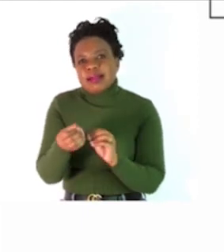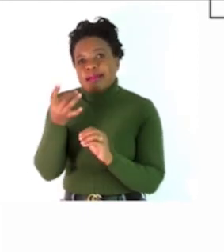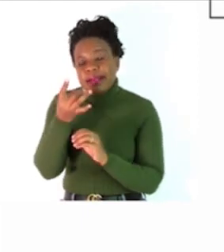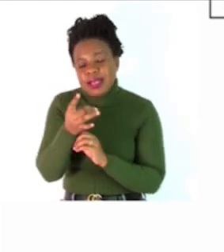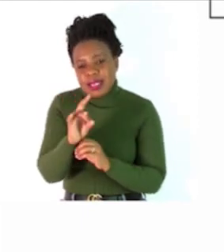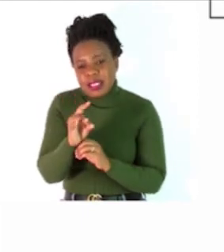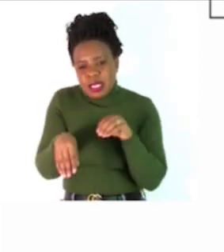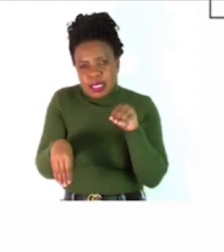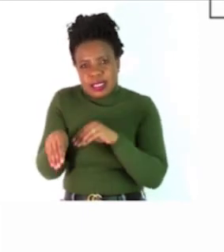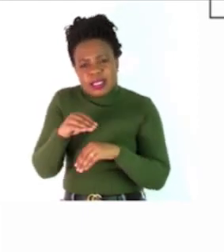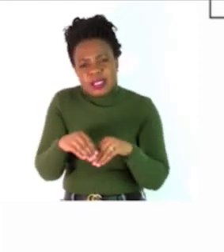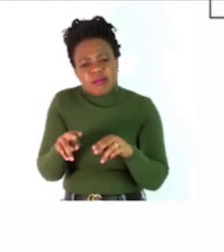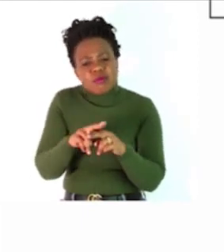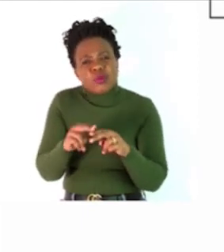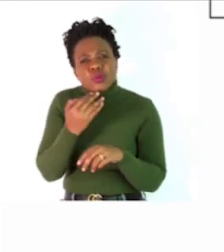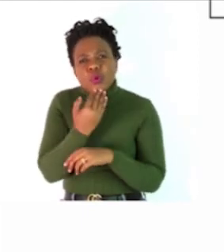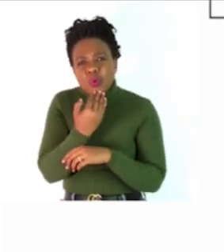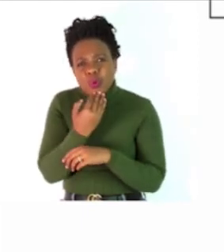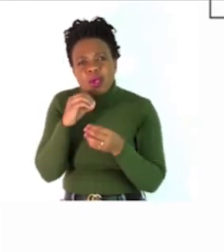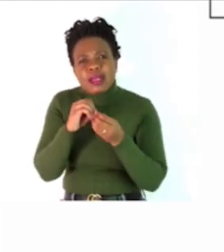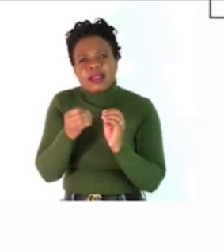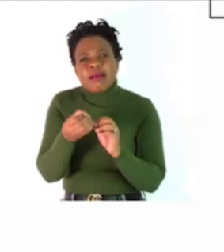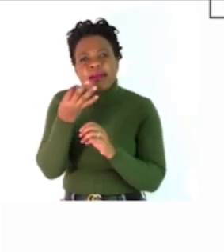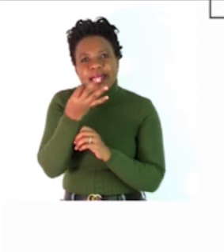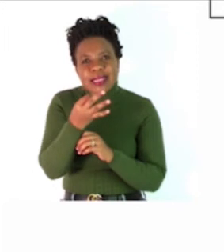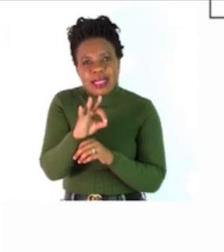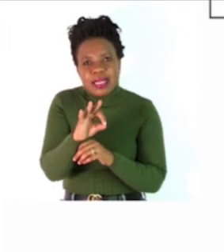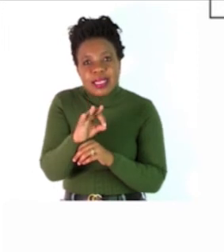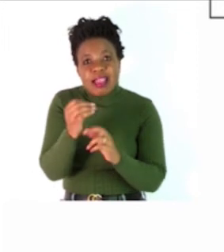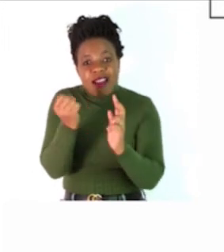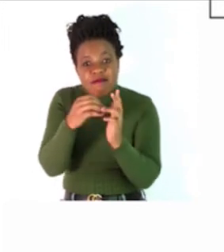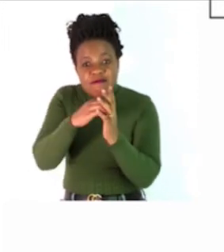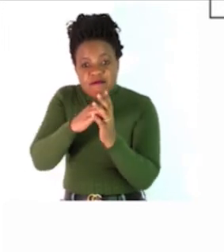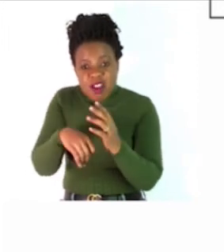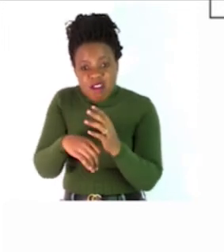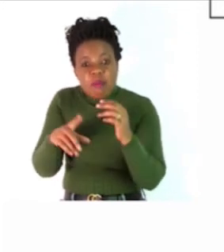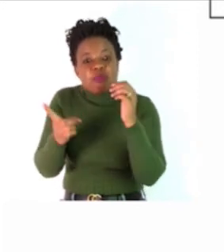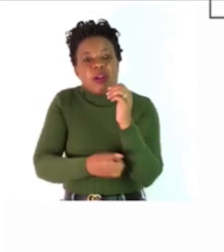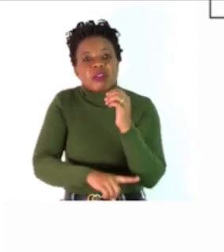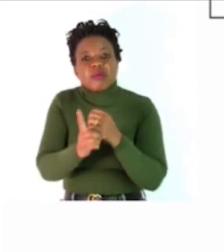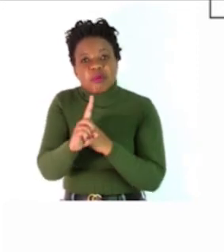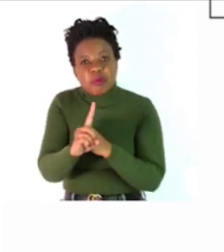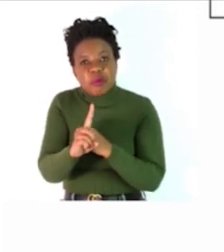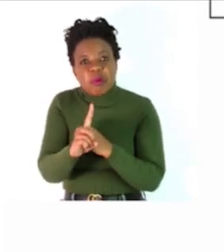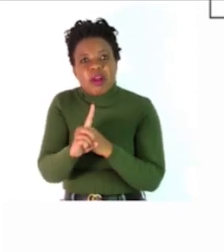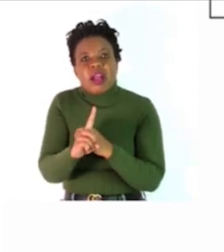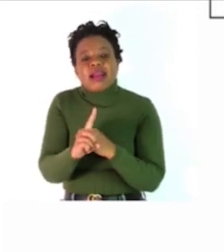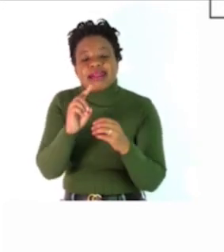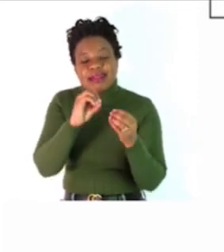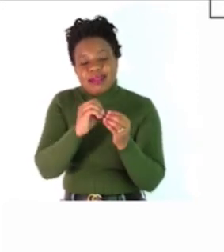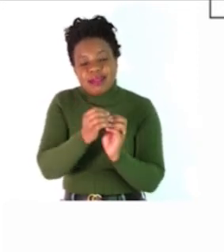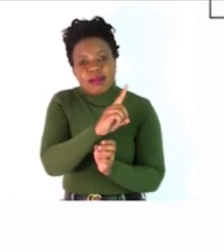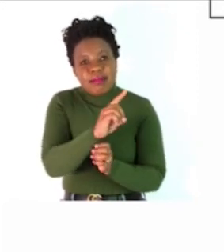What do the thieves do now? As I'm asking these questions, the answers are